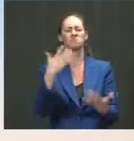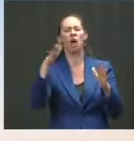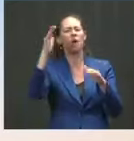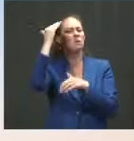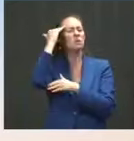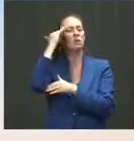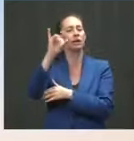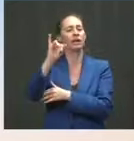go ahead jeff